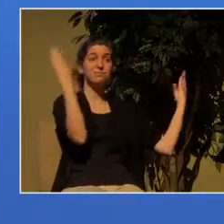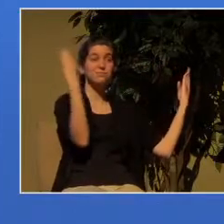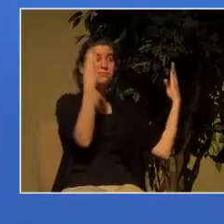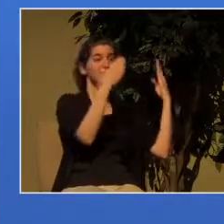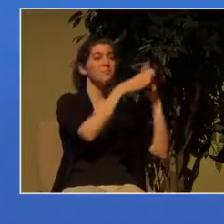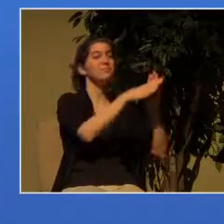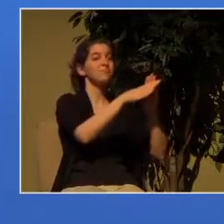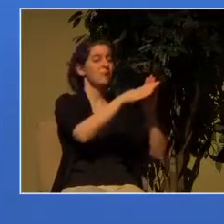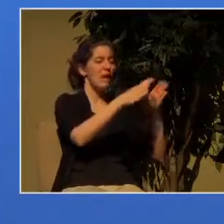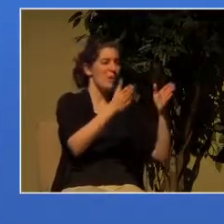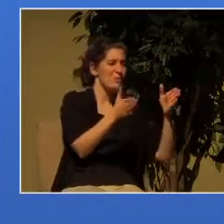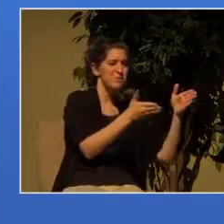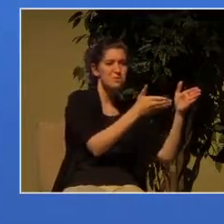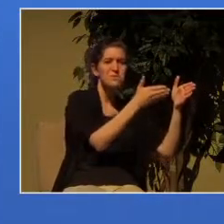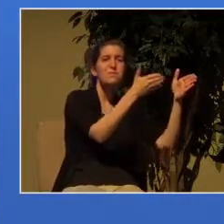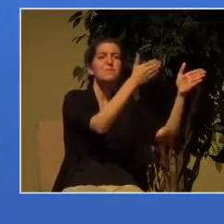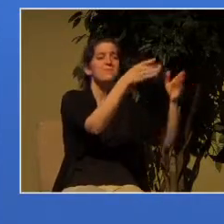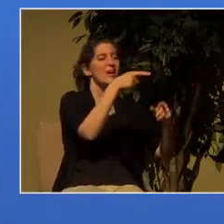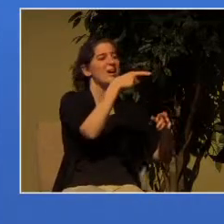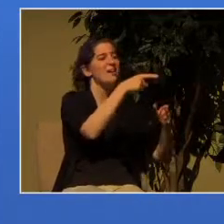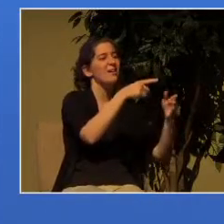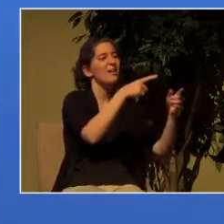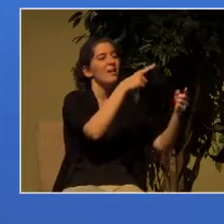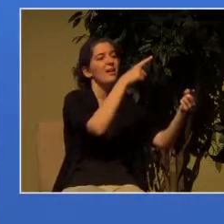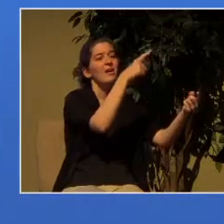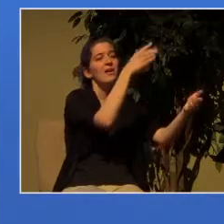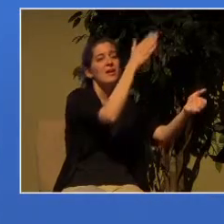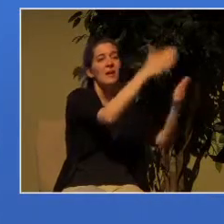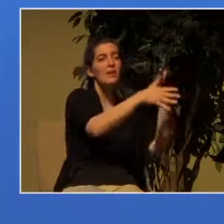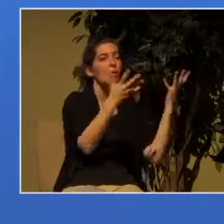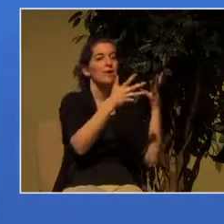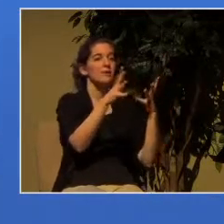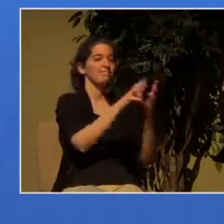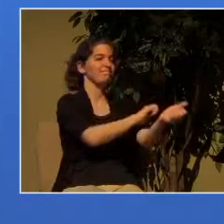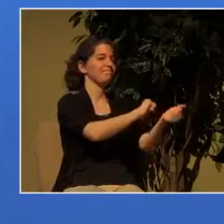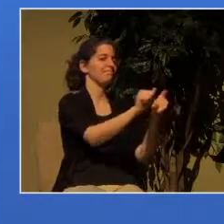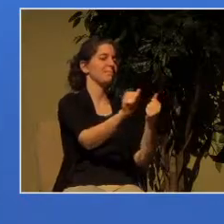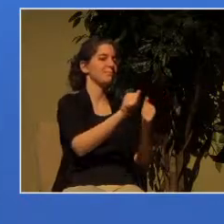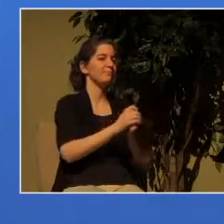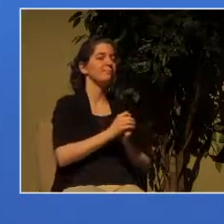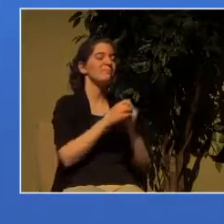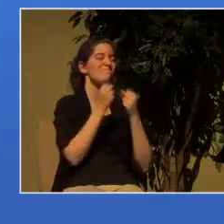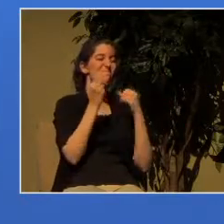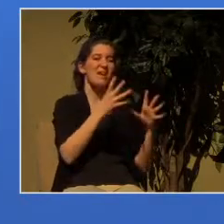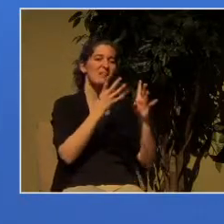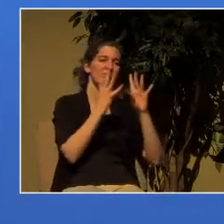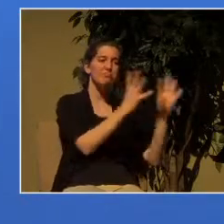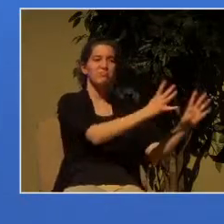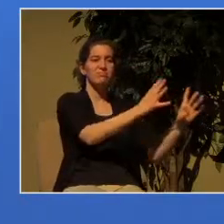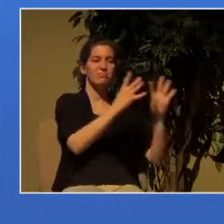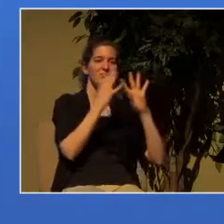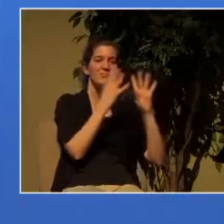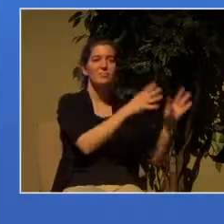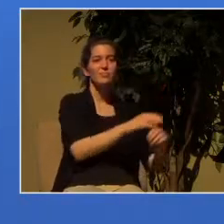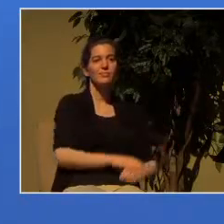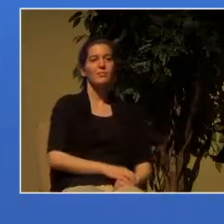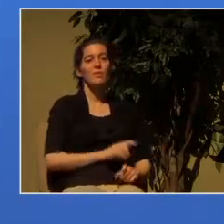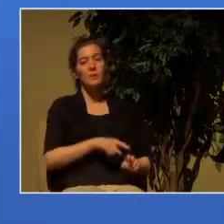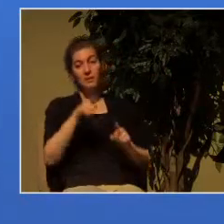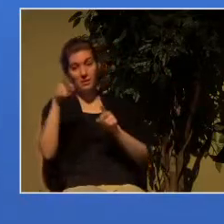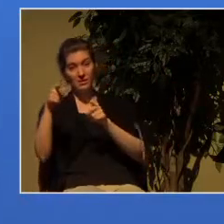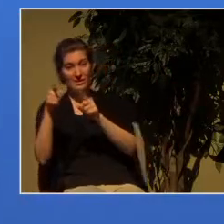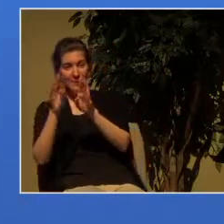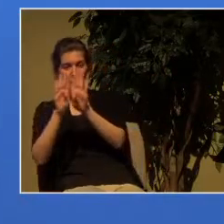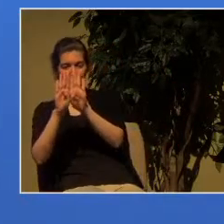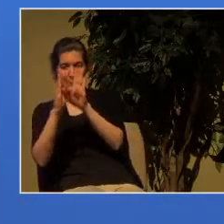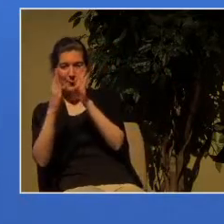and many enter through it but small is the gate and narrow the road that